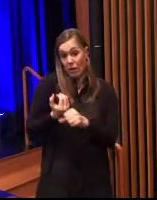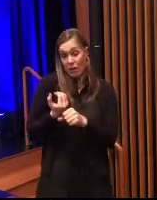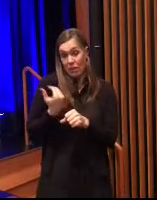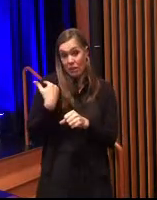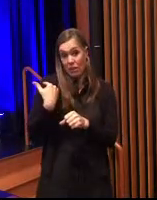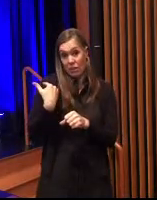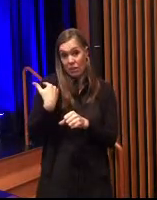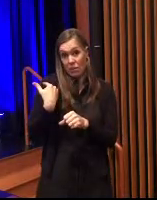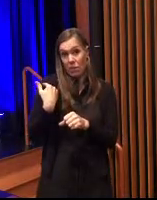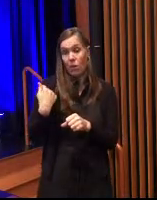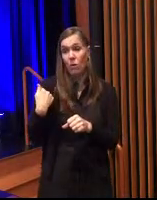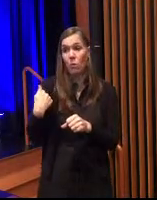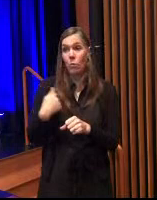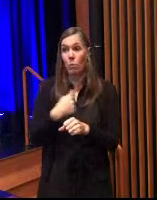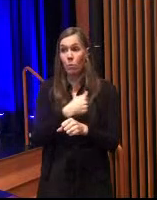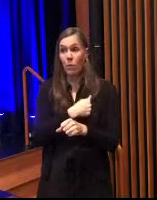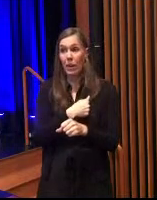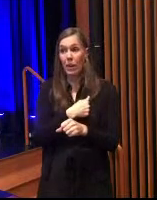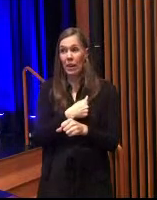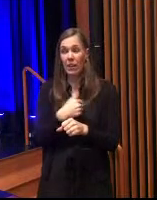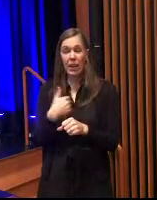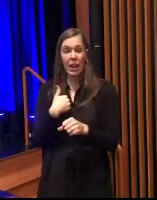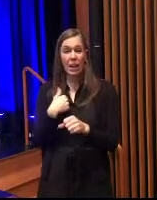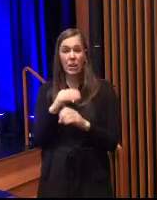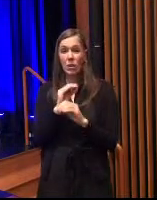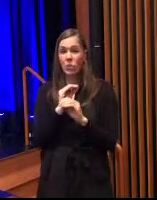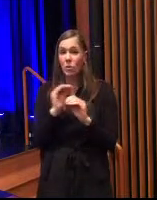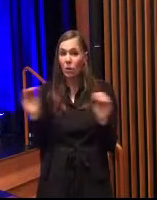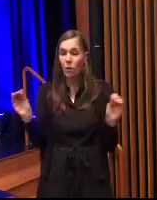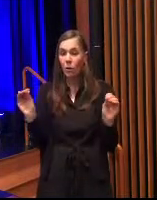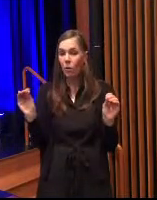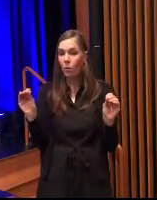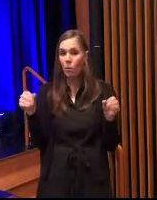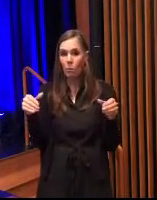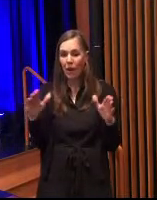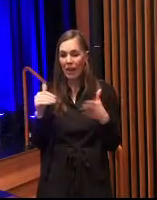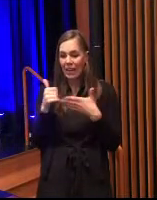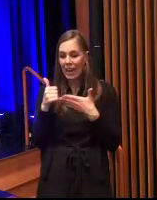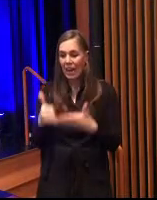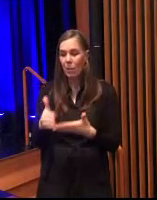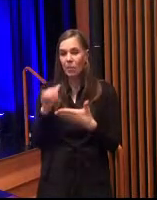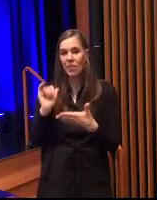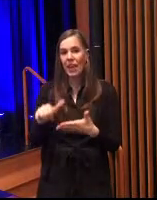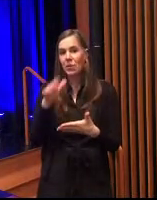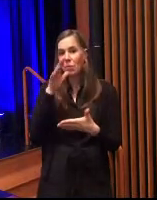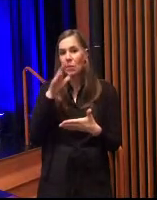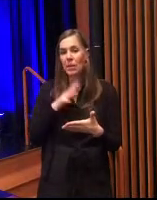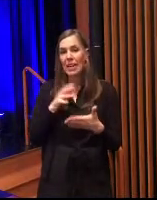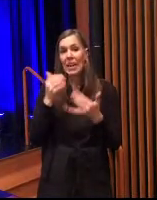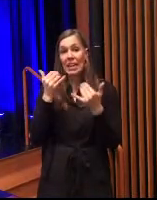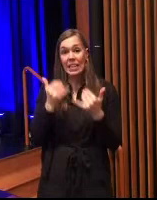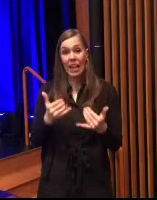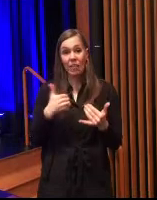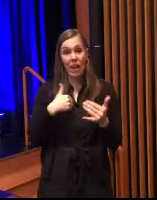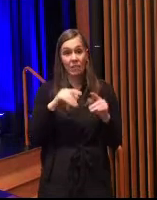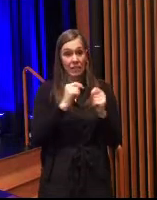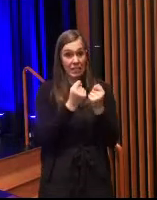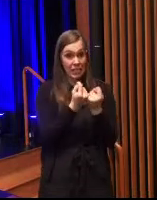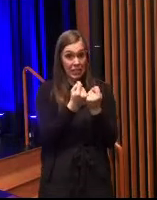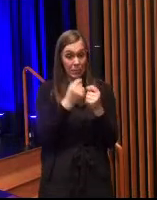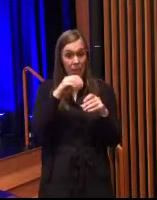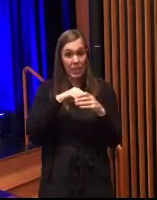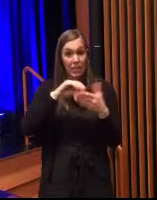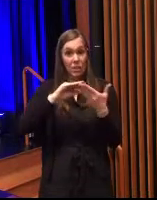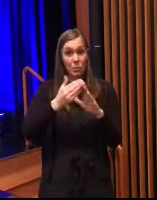we would have had virtually nothing to help that woman. We have a dedicated team in